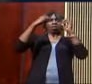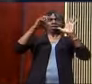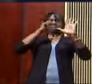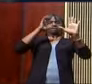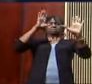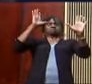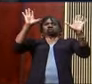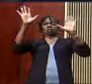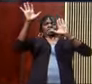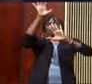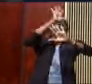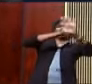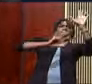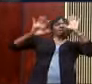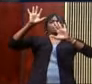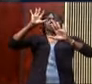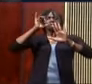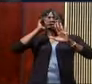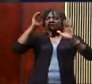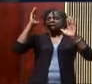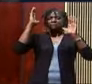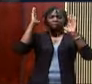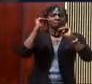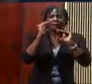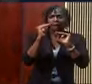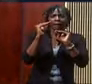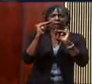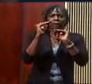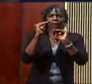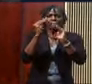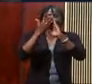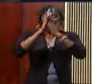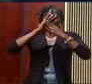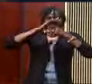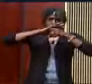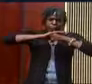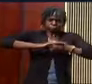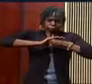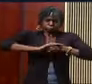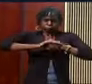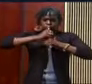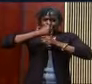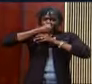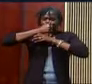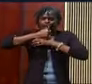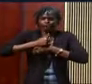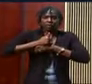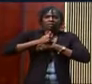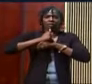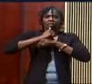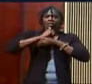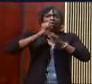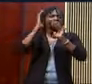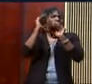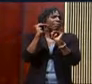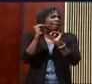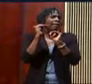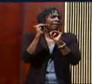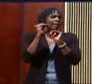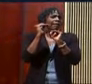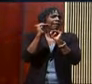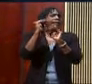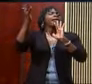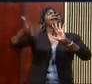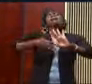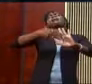you please of sorrow, strife and stress and suffering that again you never saw coming. Every